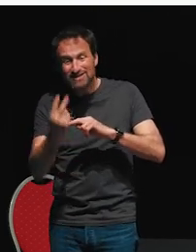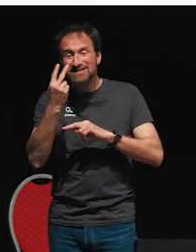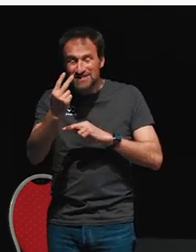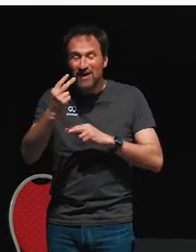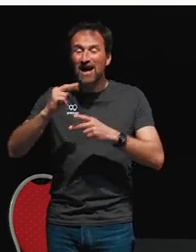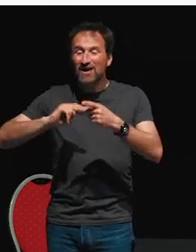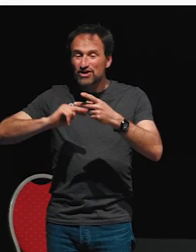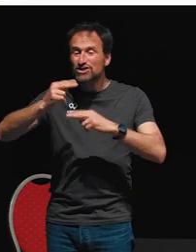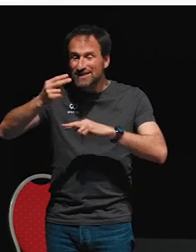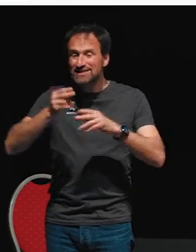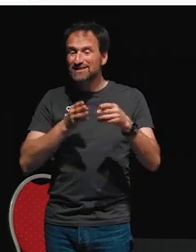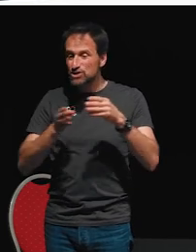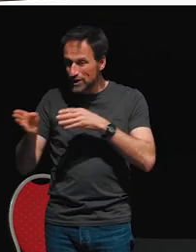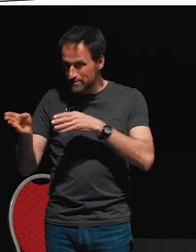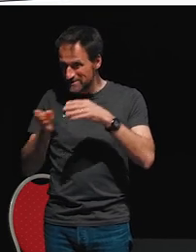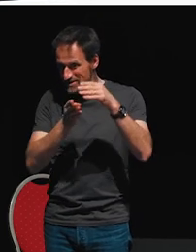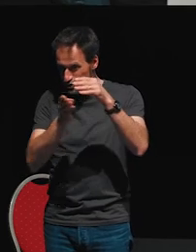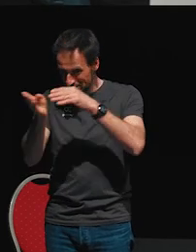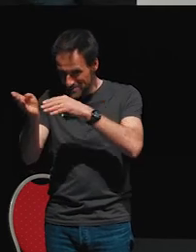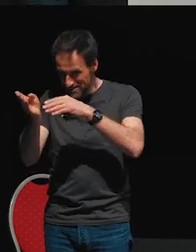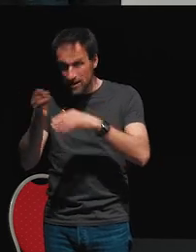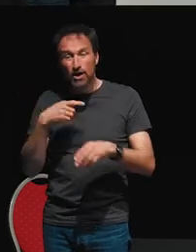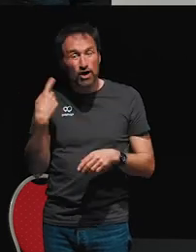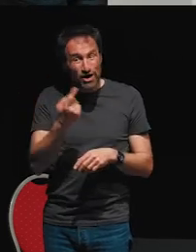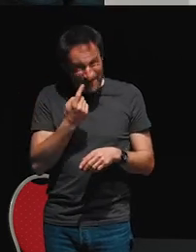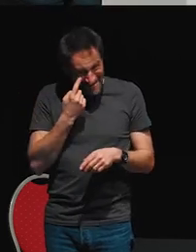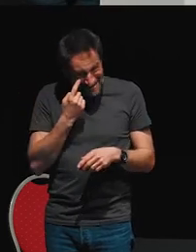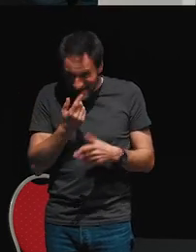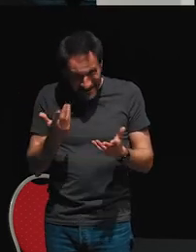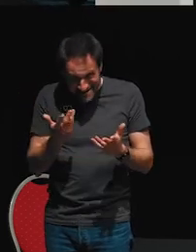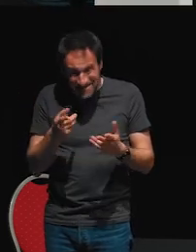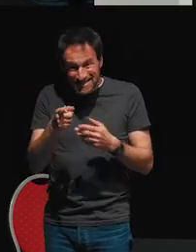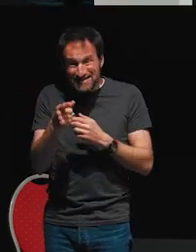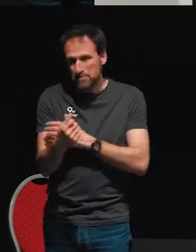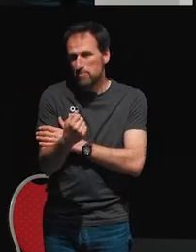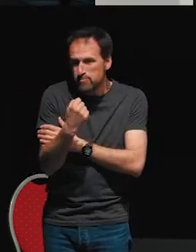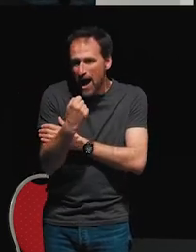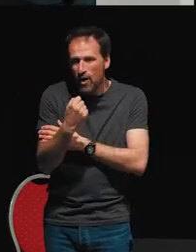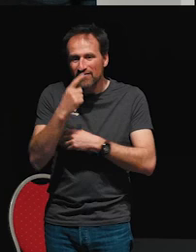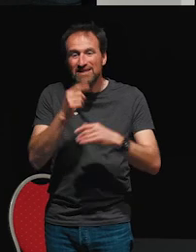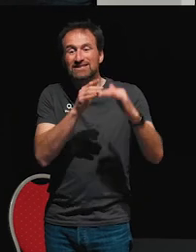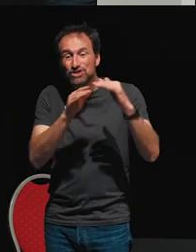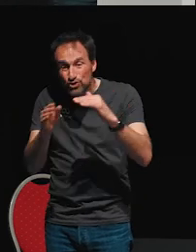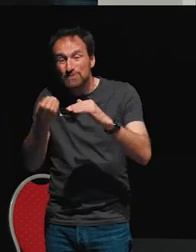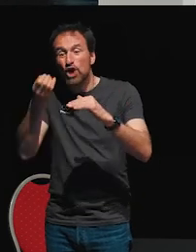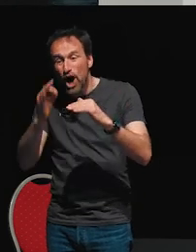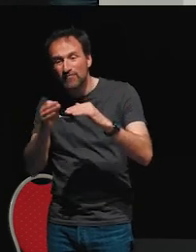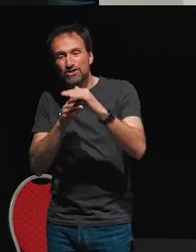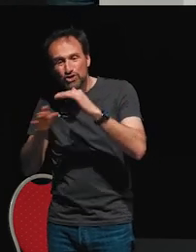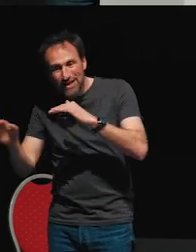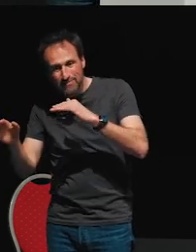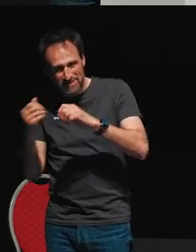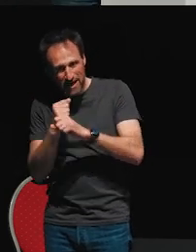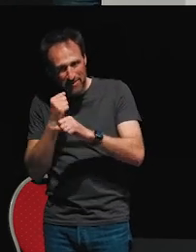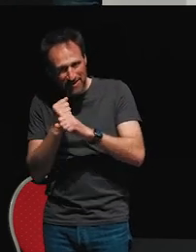kinds of streams. And, in fact, what we're seeing here is the power of working with streams of streams because it allows me to create